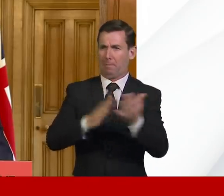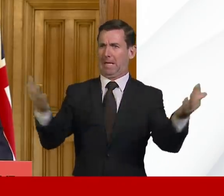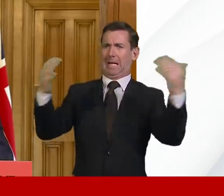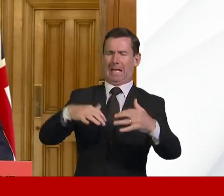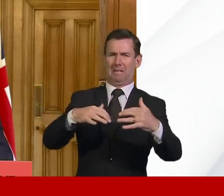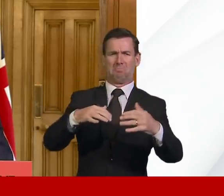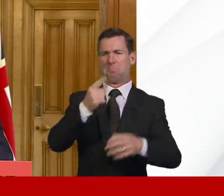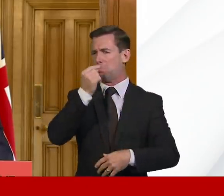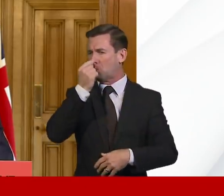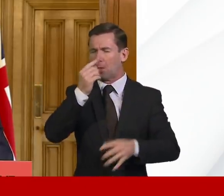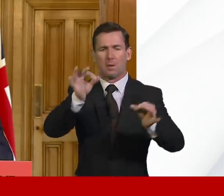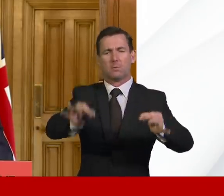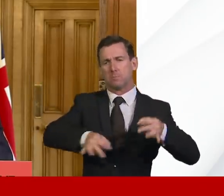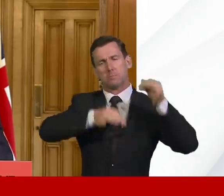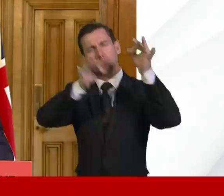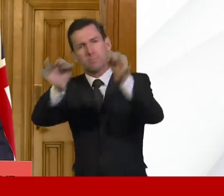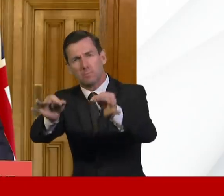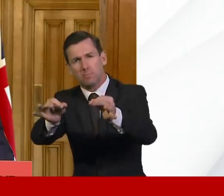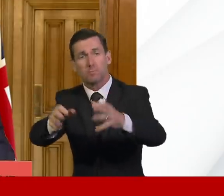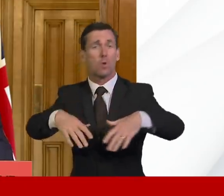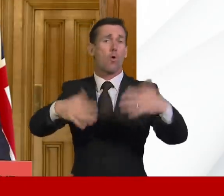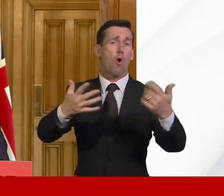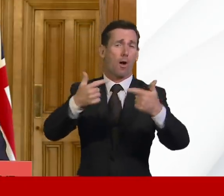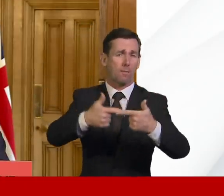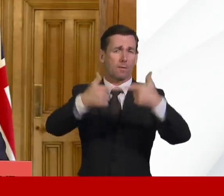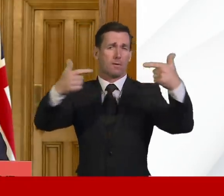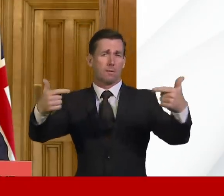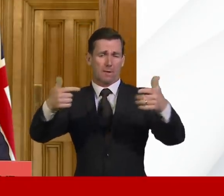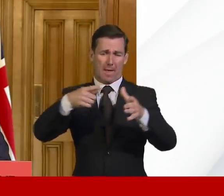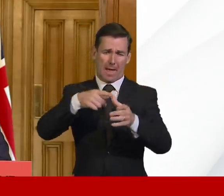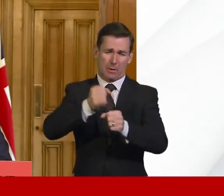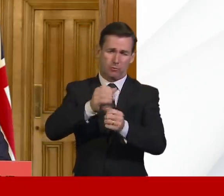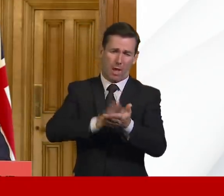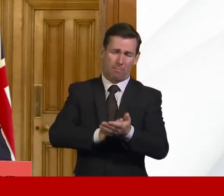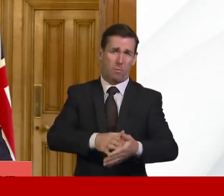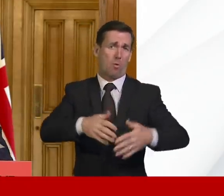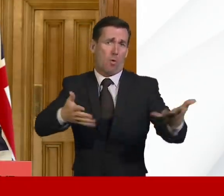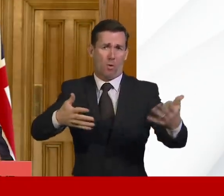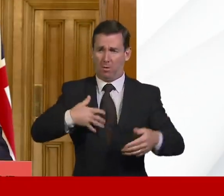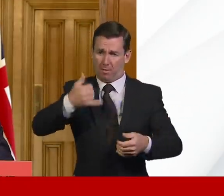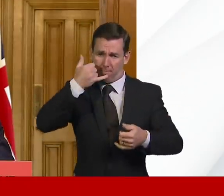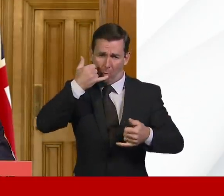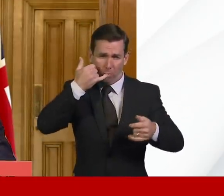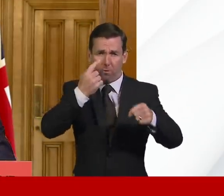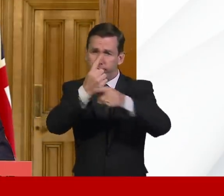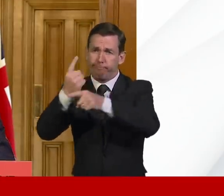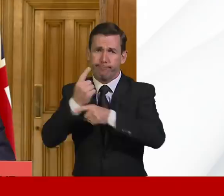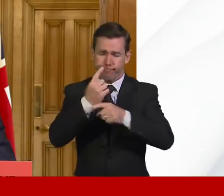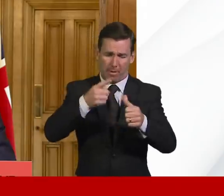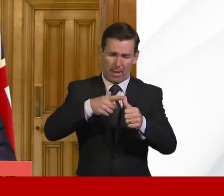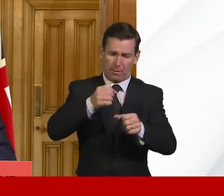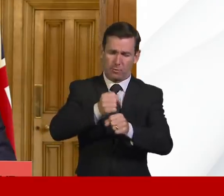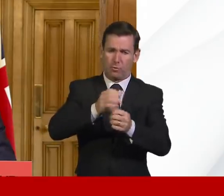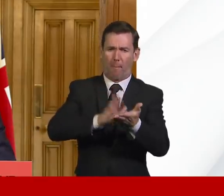postponing or holding the AGM online or by phone using only proxy voting. In